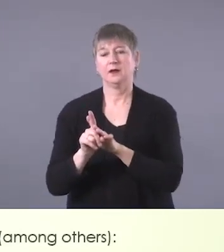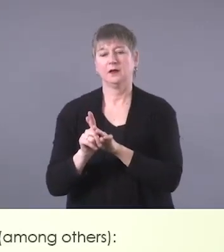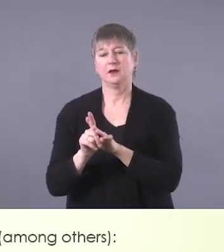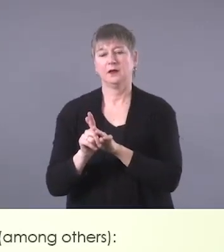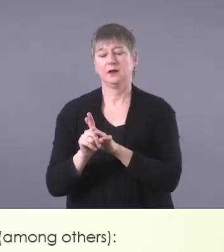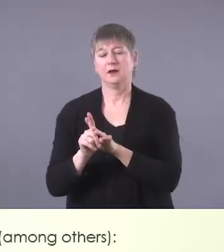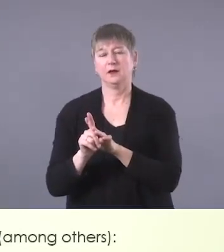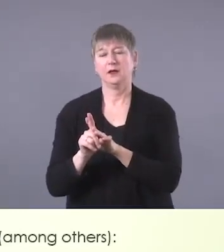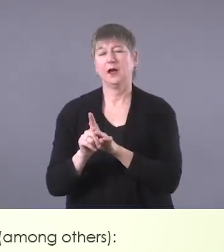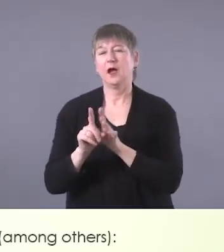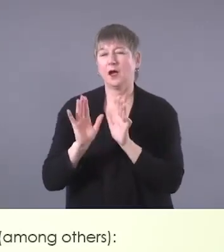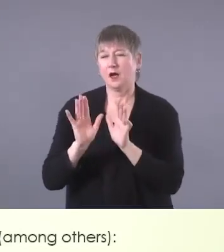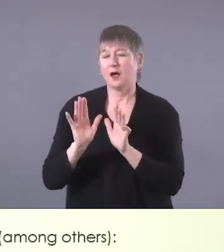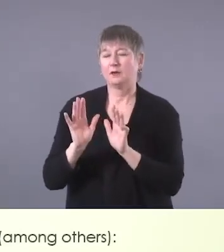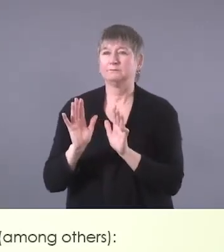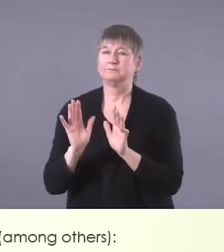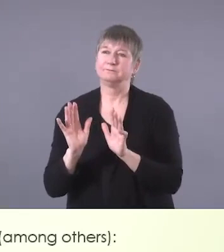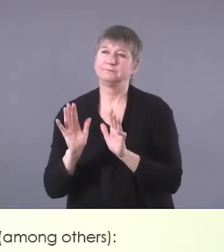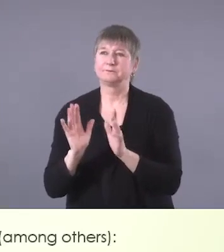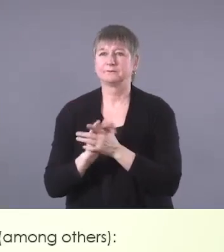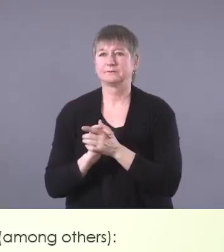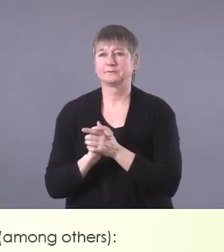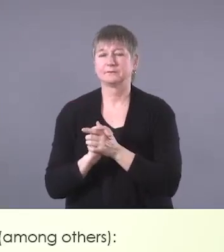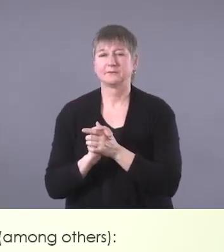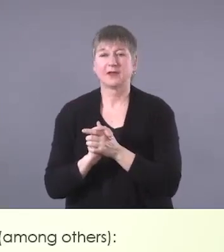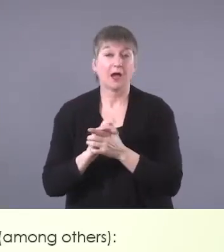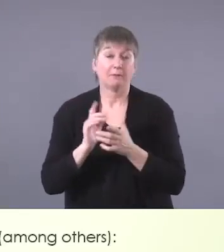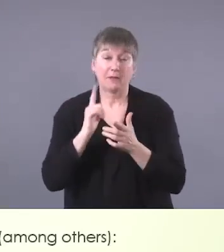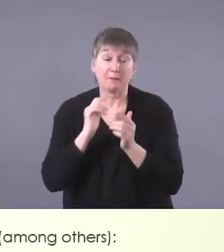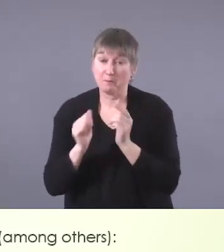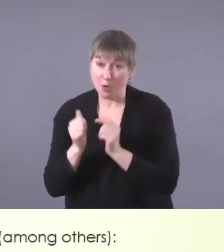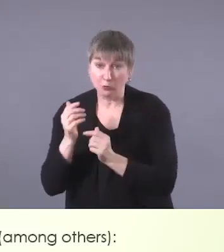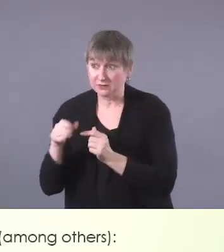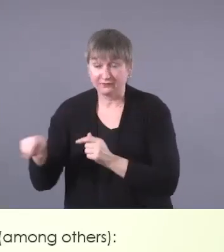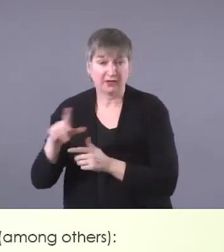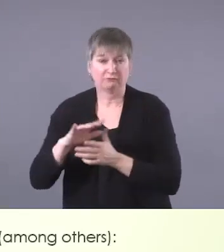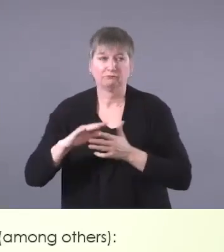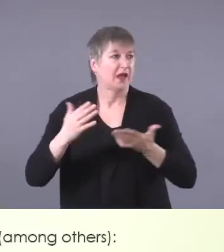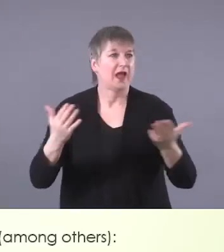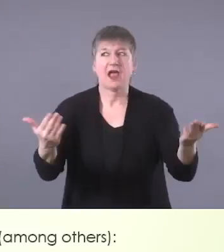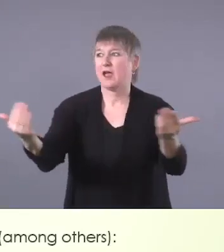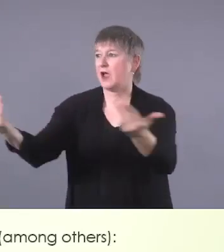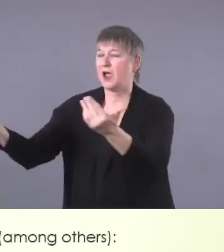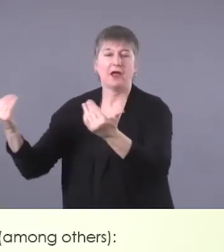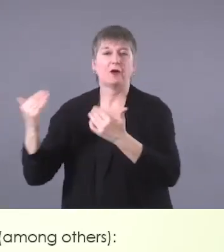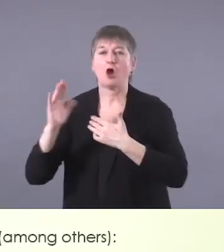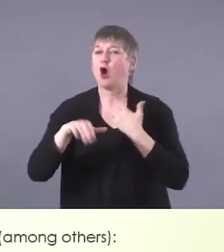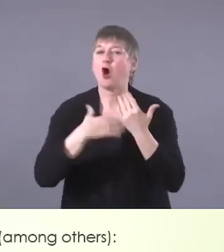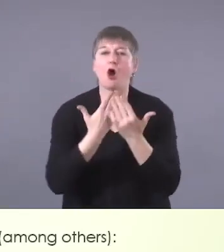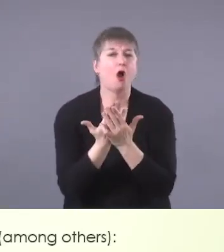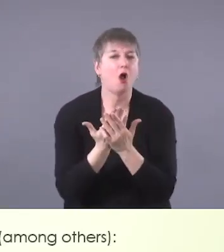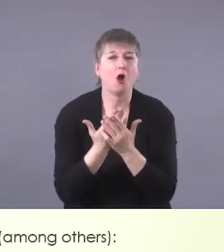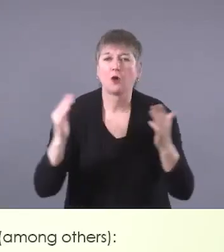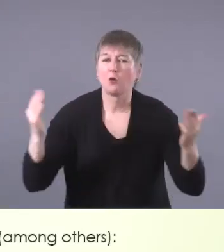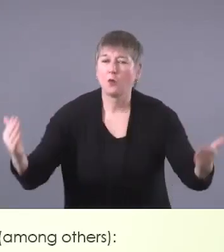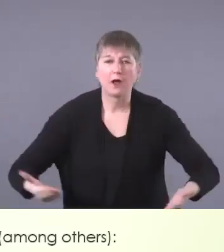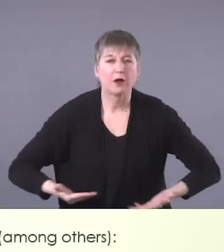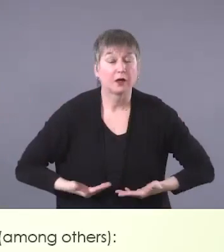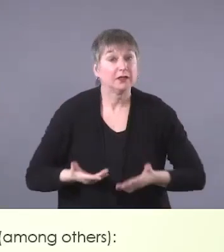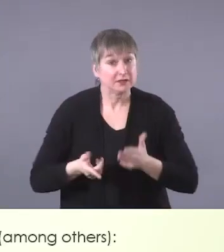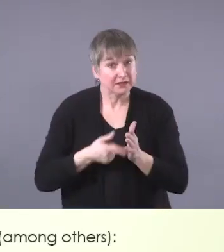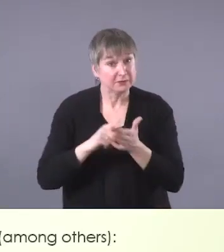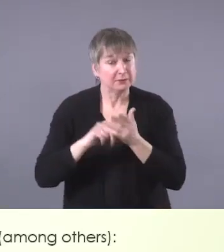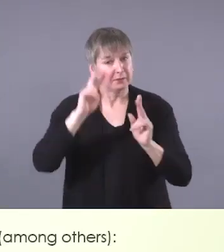that usually they're very, you know, everyone is welcome. And I think that's, it might be a misperception sometimes that if you're not